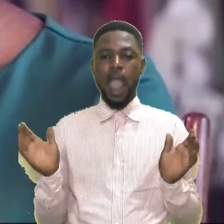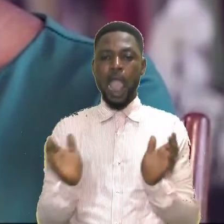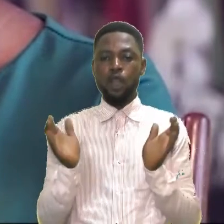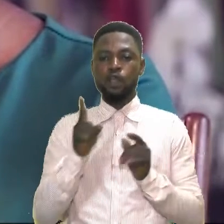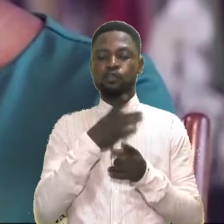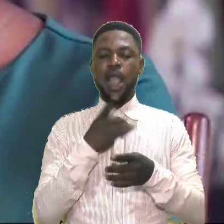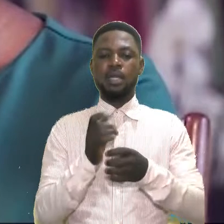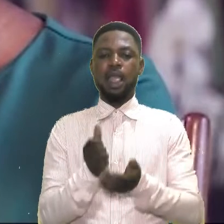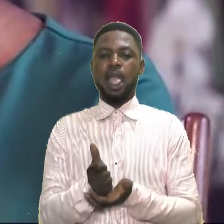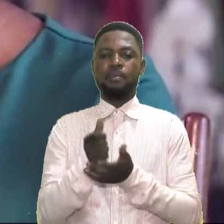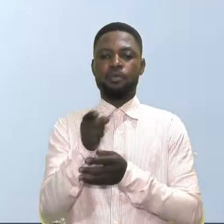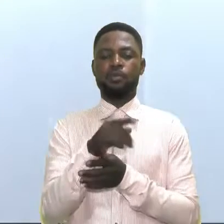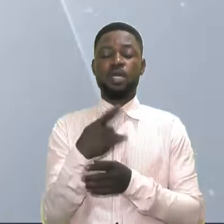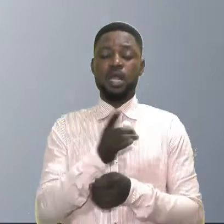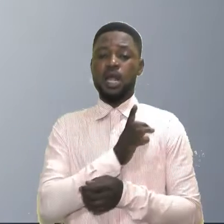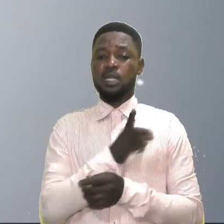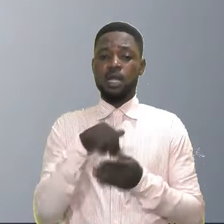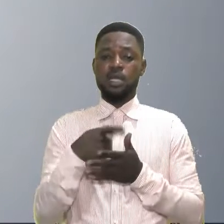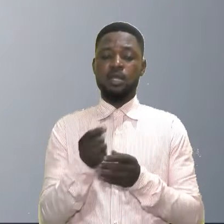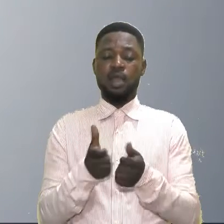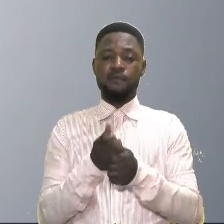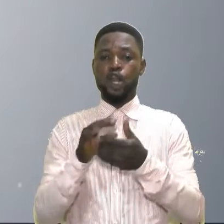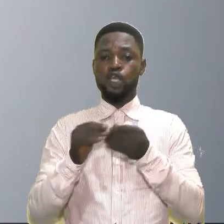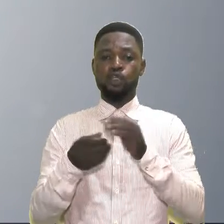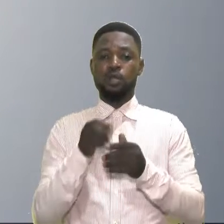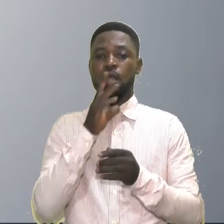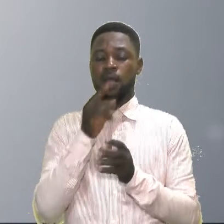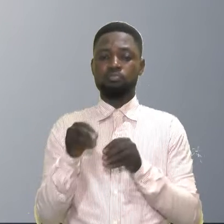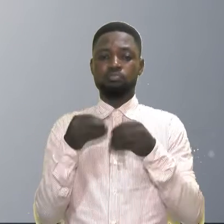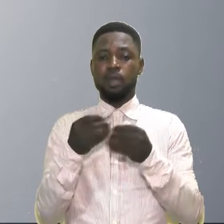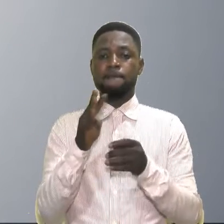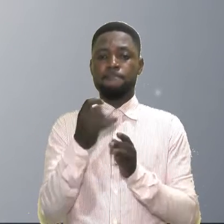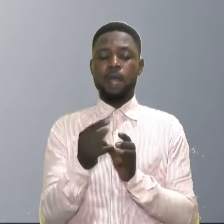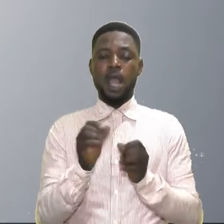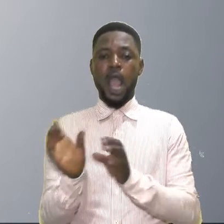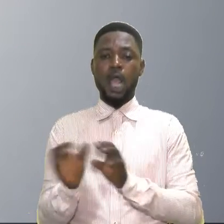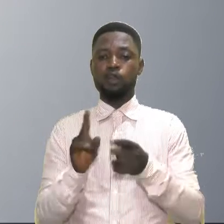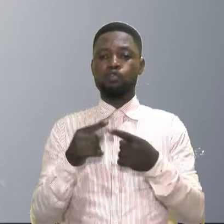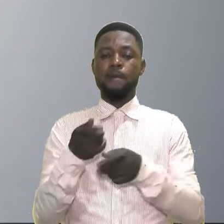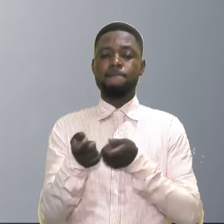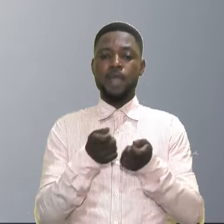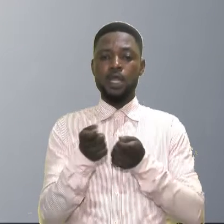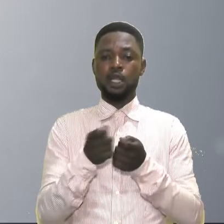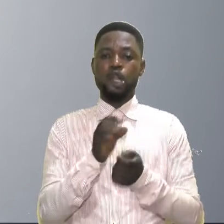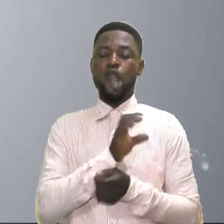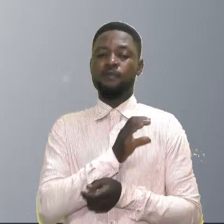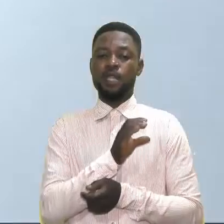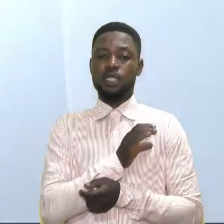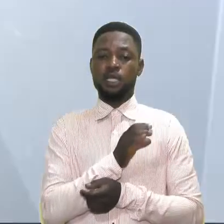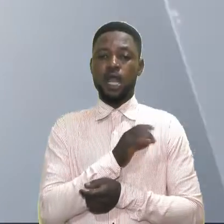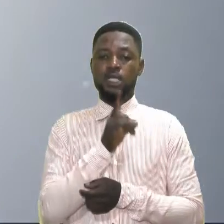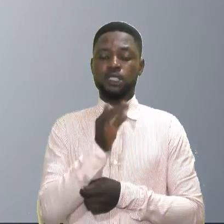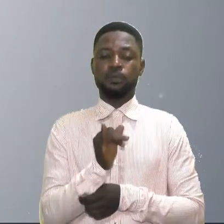you and empower you. The characters in the following stories are portrayed by actors to maintain confidentiality.